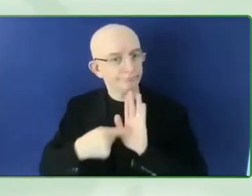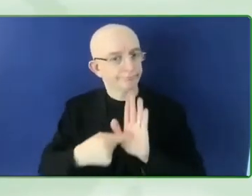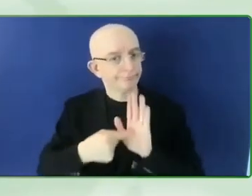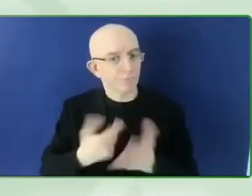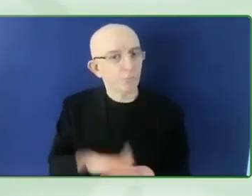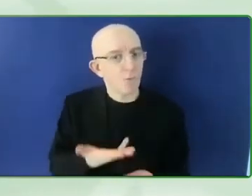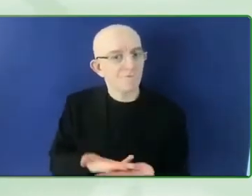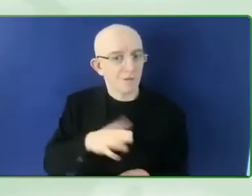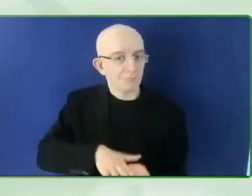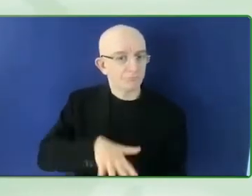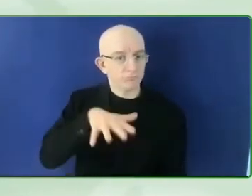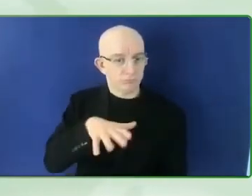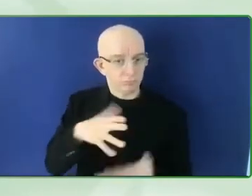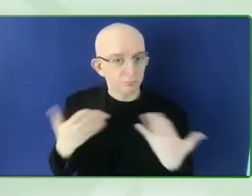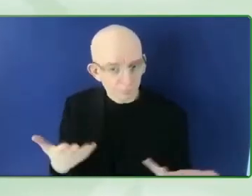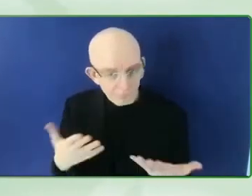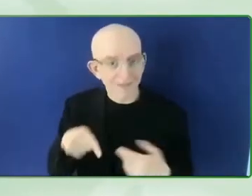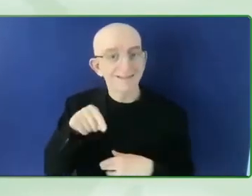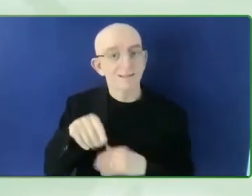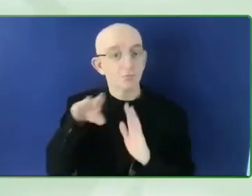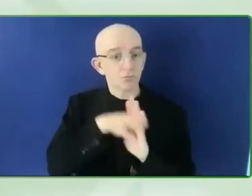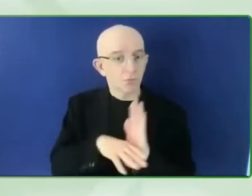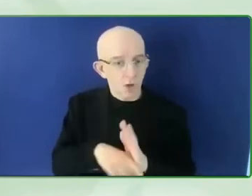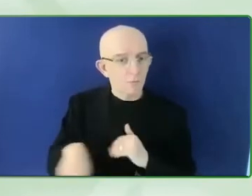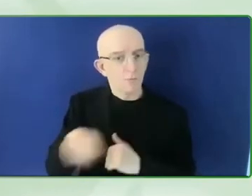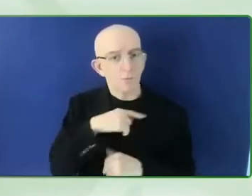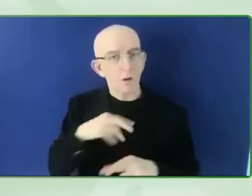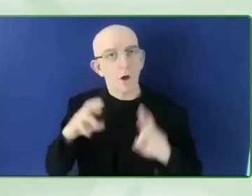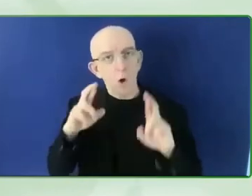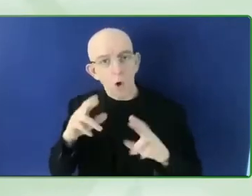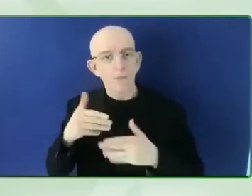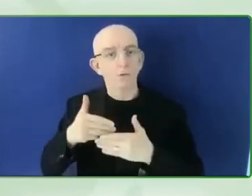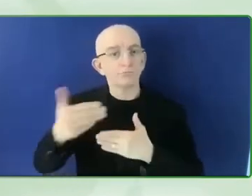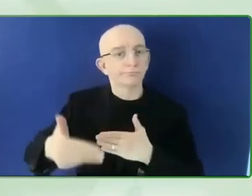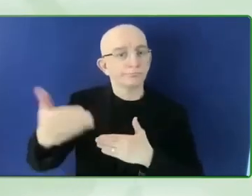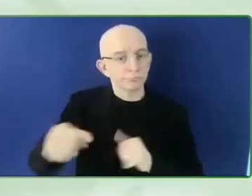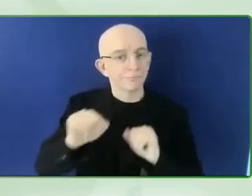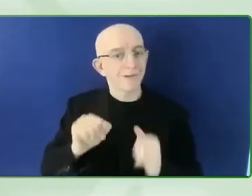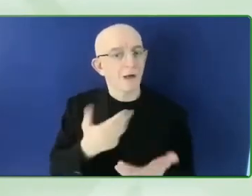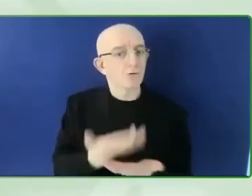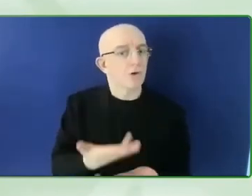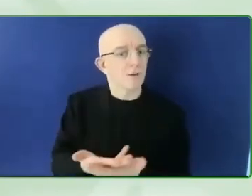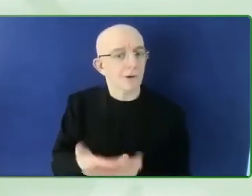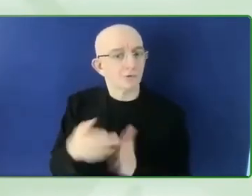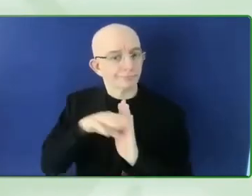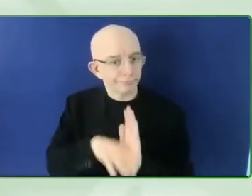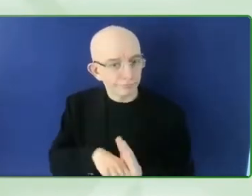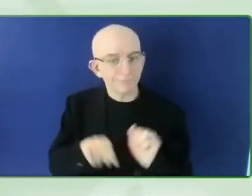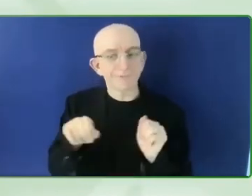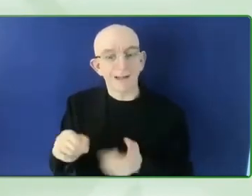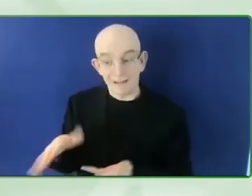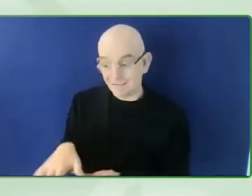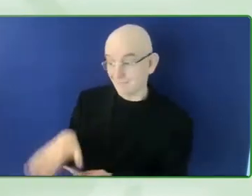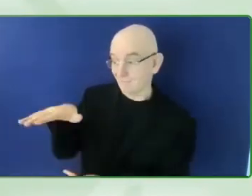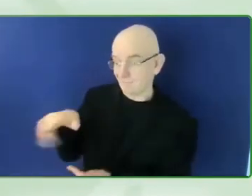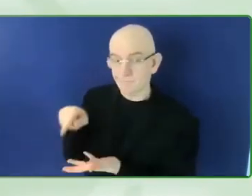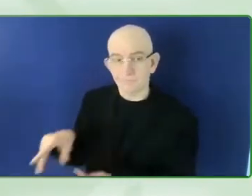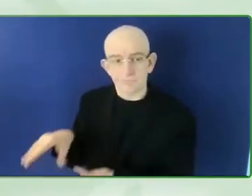real tangible positive change with, you know, persons with disabilities at the centre of that change.